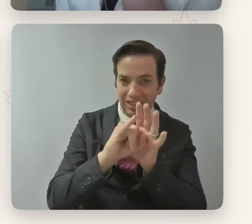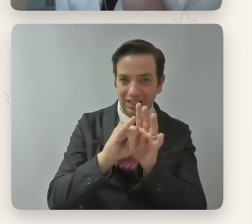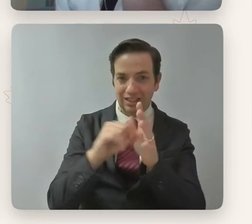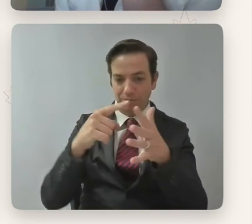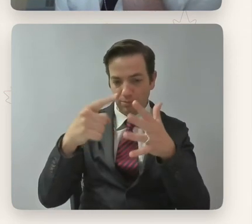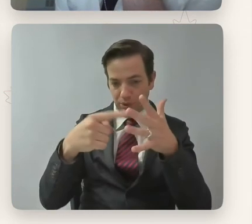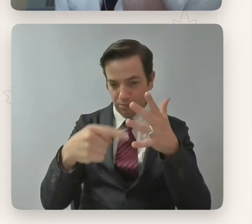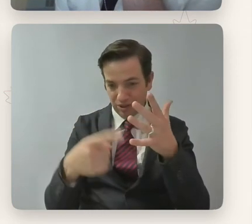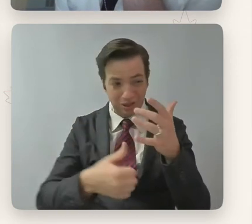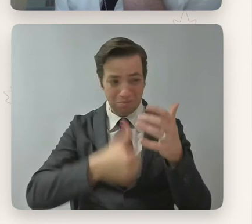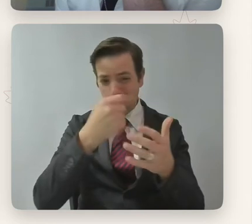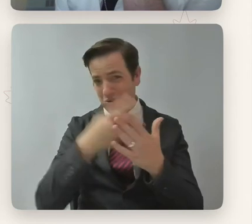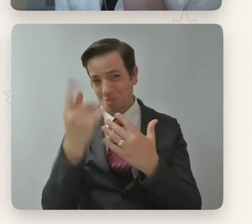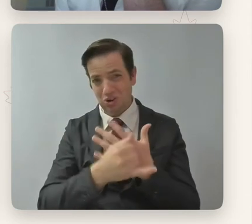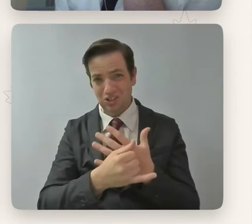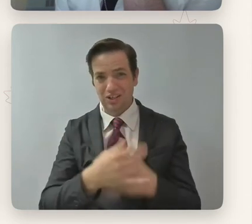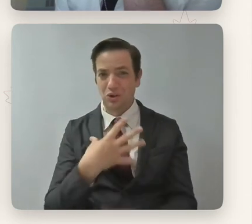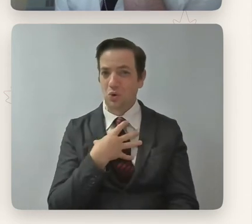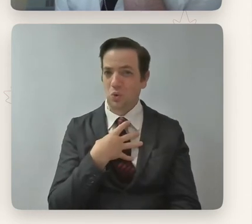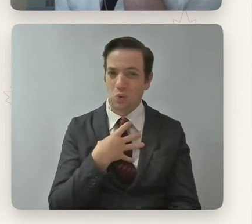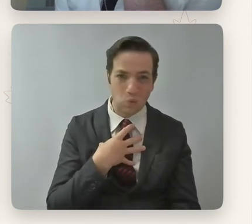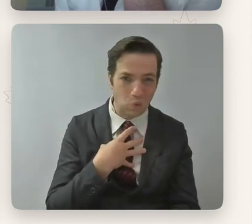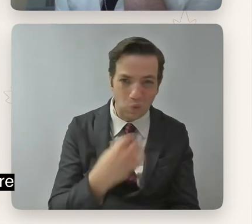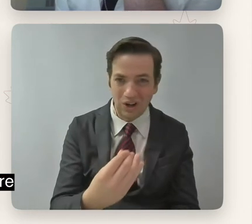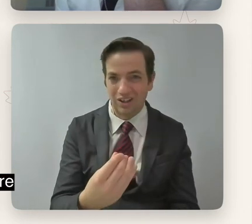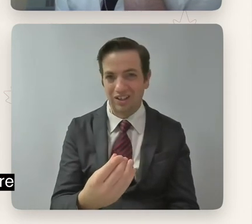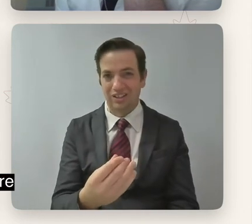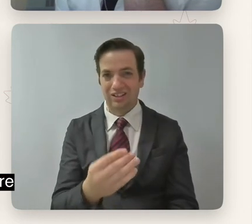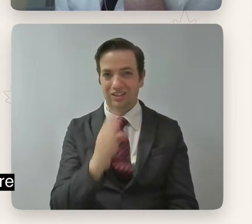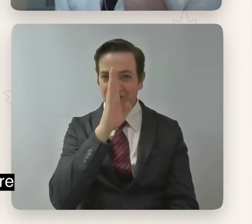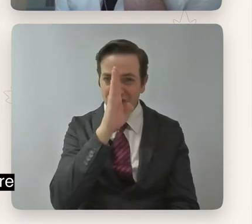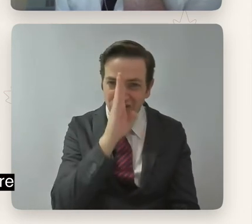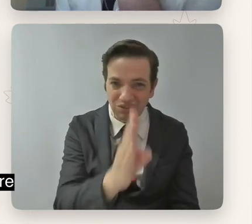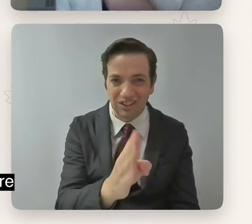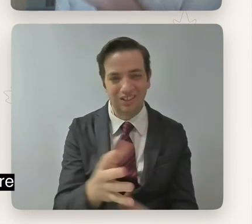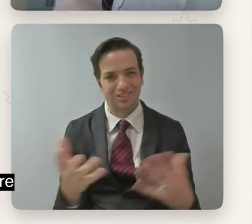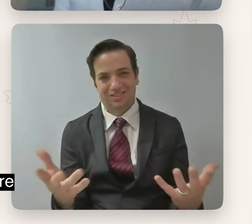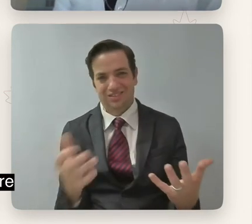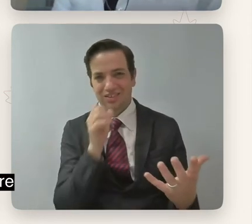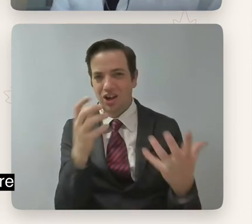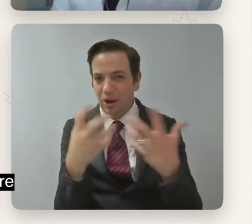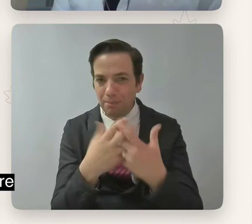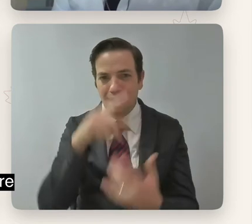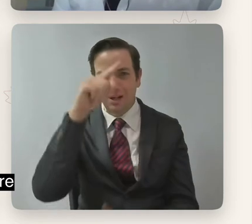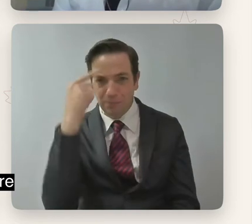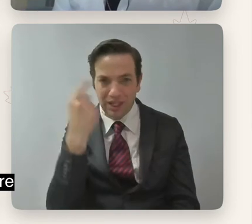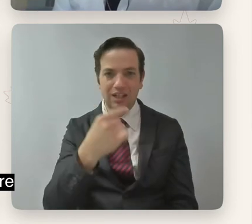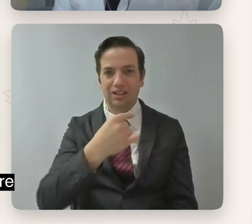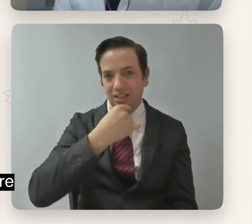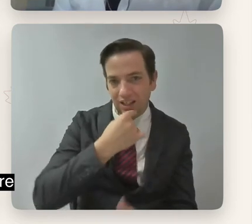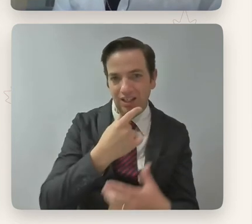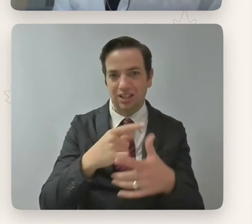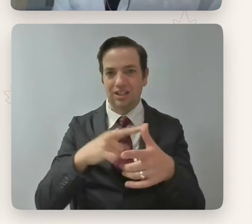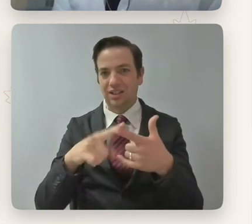straight. Is there progress or is it kind of progress with a mix of regress and sort of where can we go forward from here?